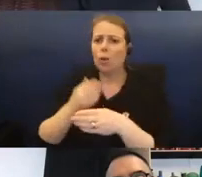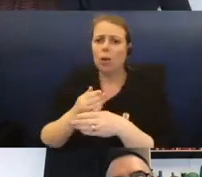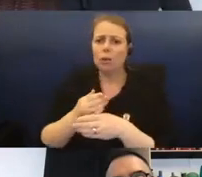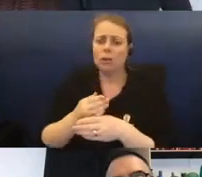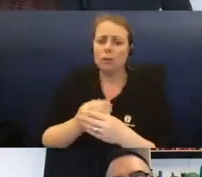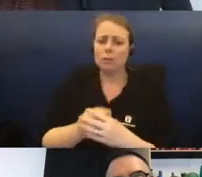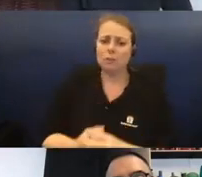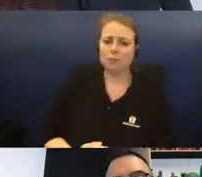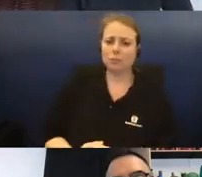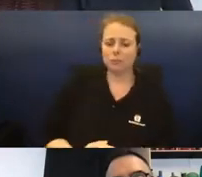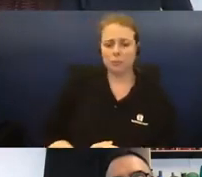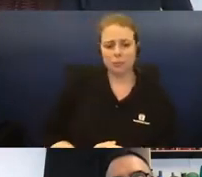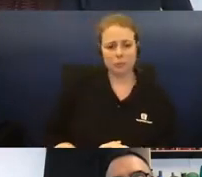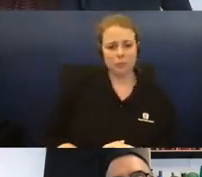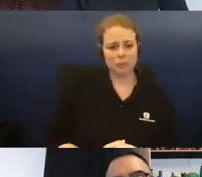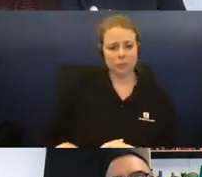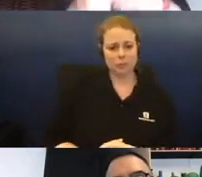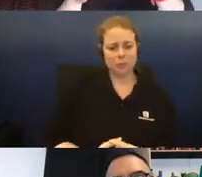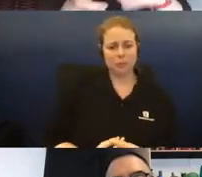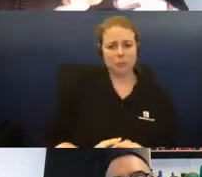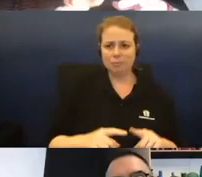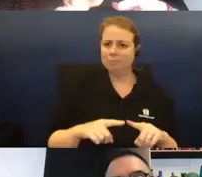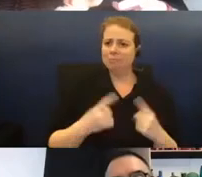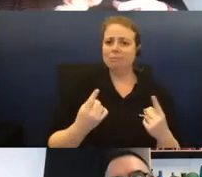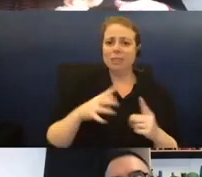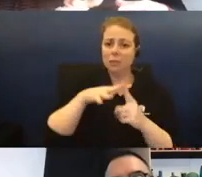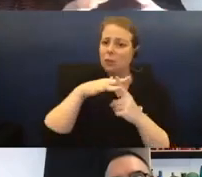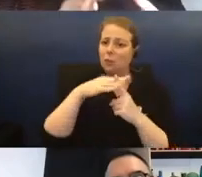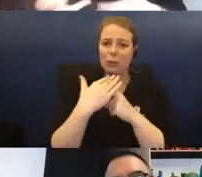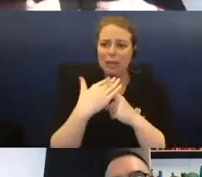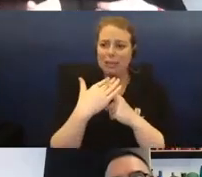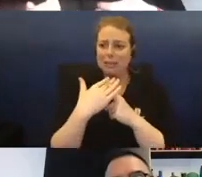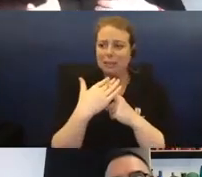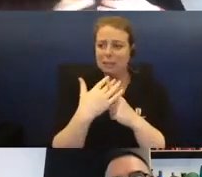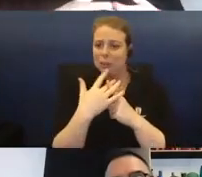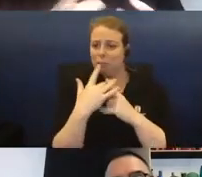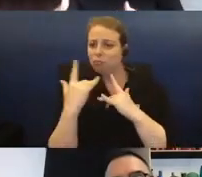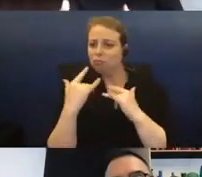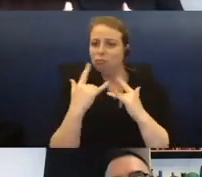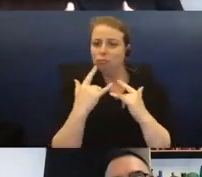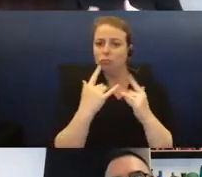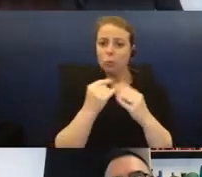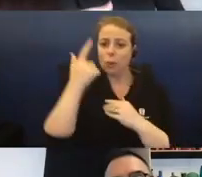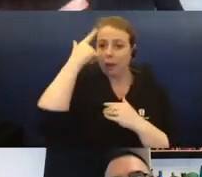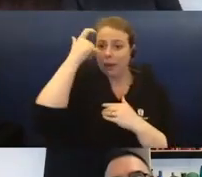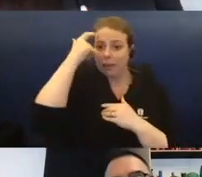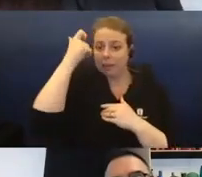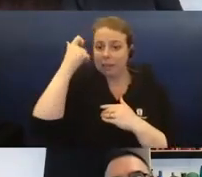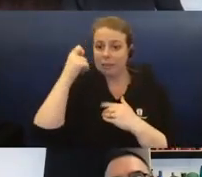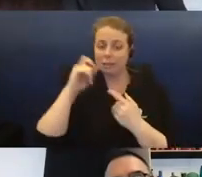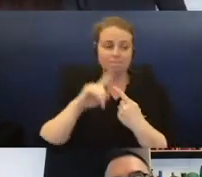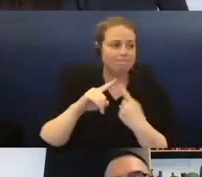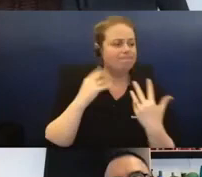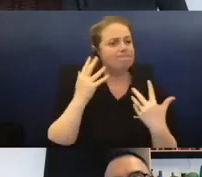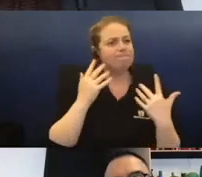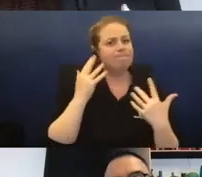context to experiment with the ideas and continue thinking around